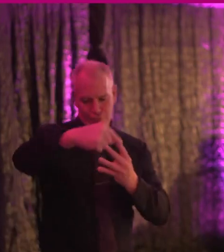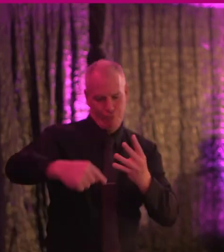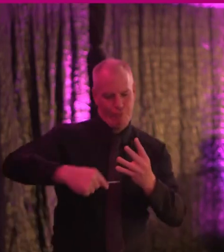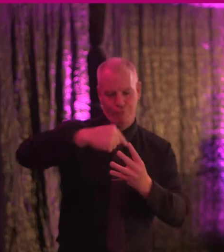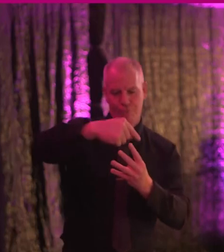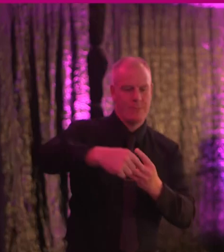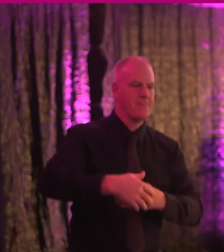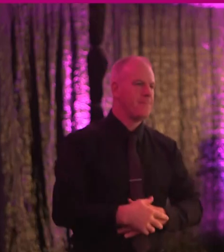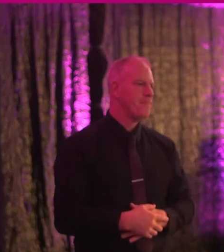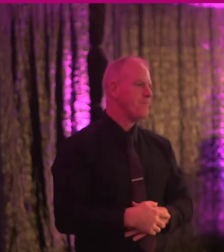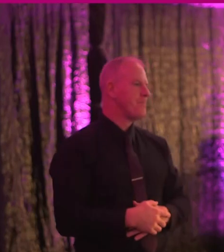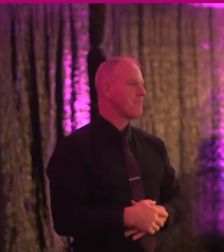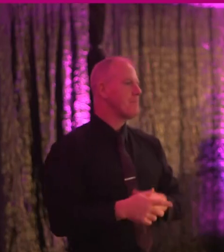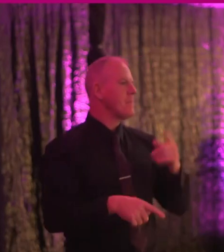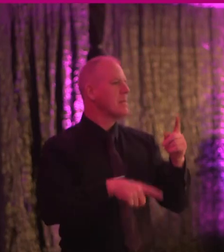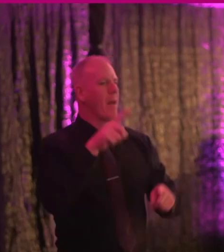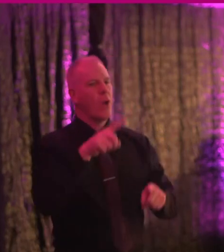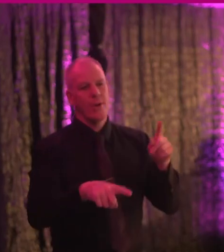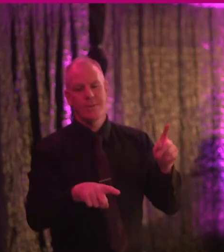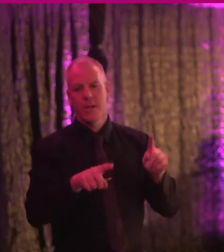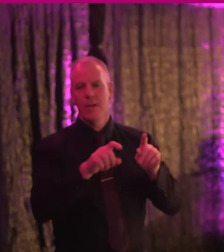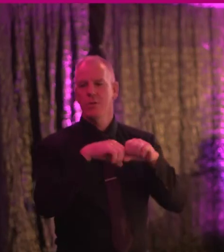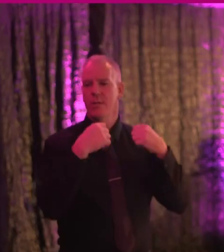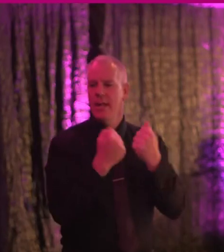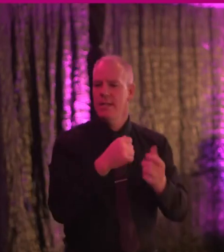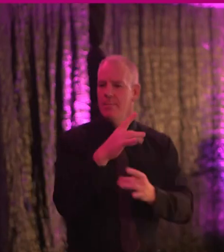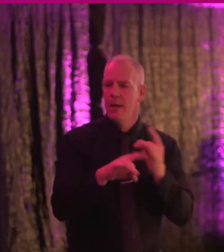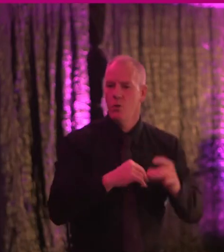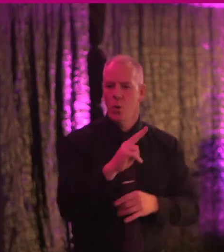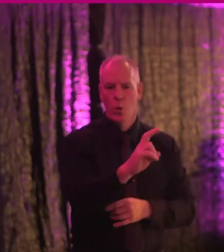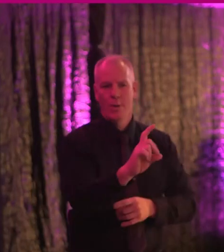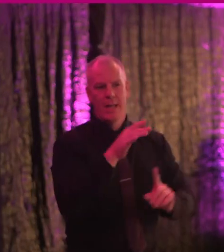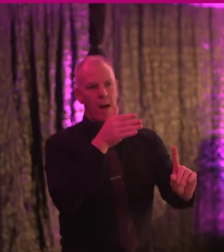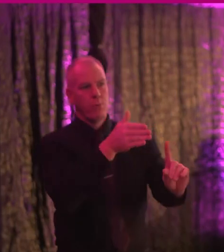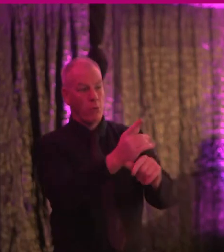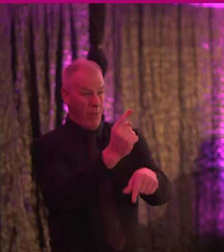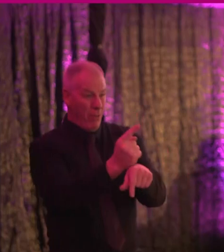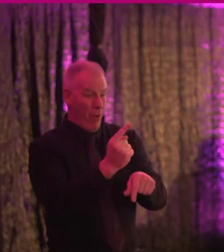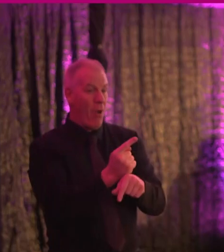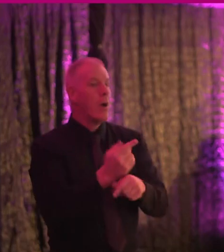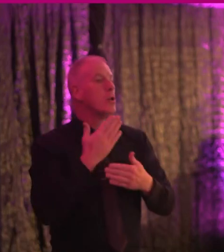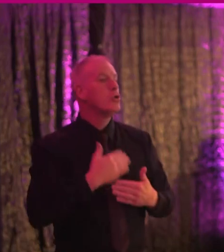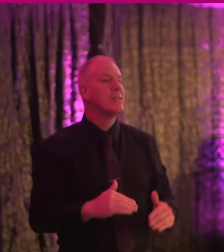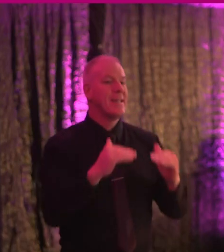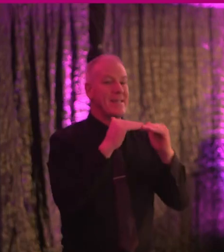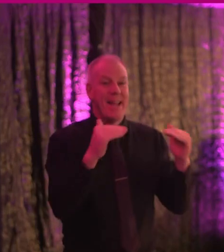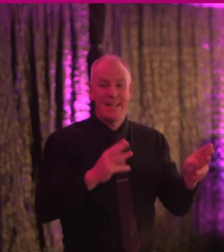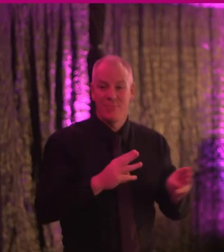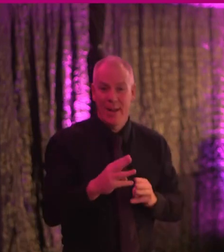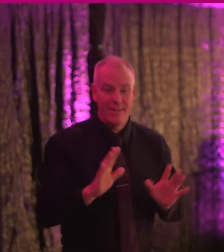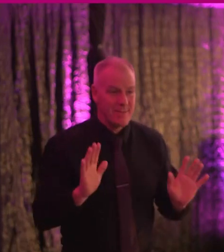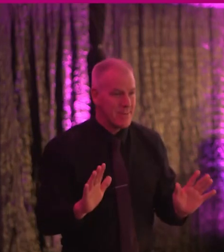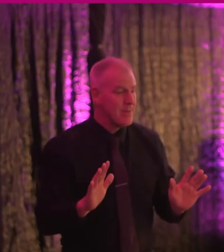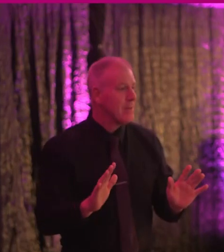In our diverse society ensuring that a universal design approach is taken as a matter of standard practice makes